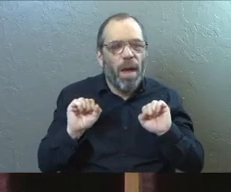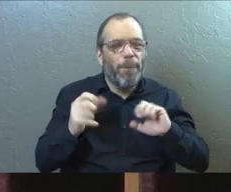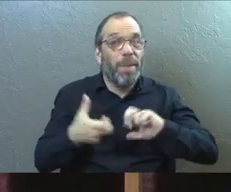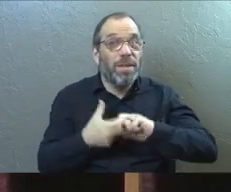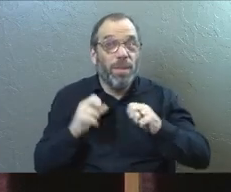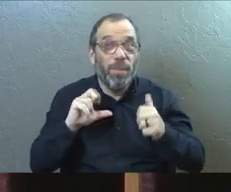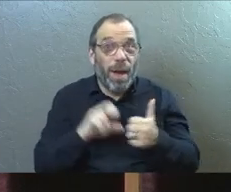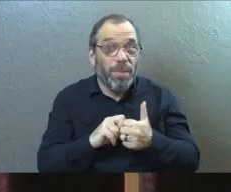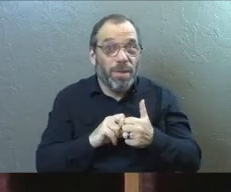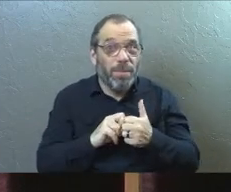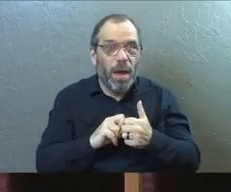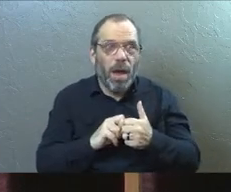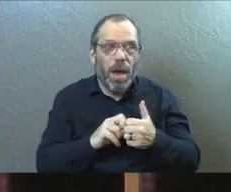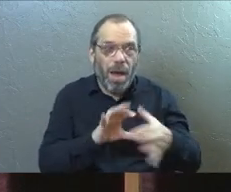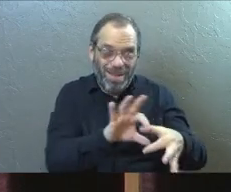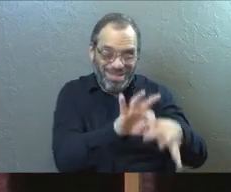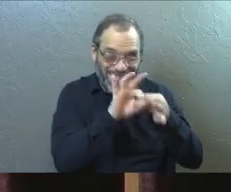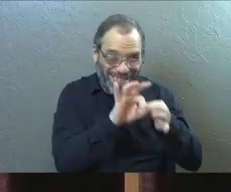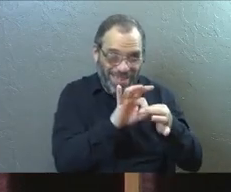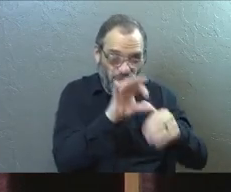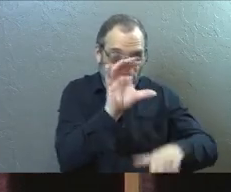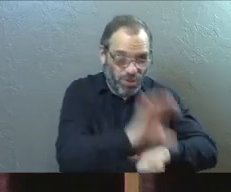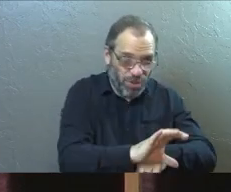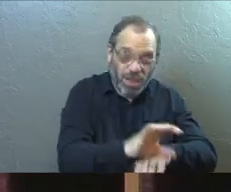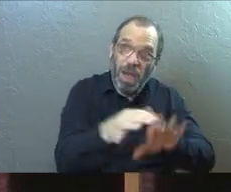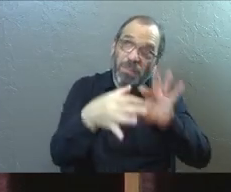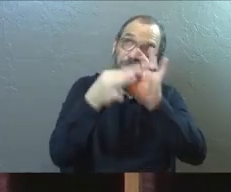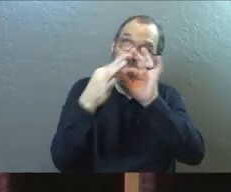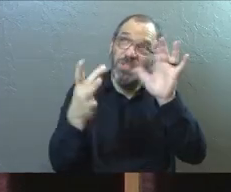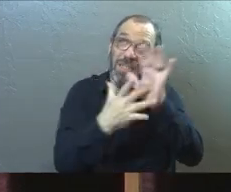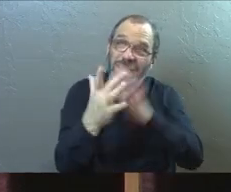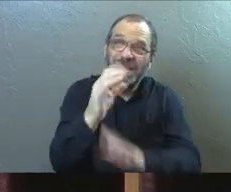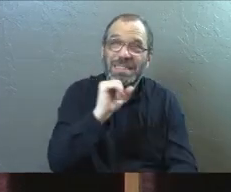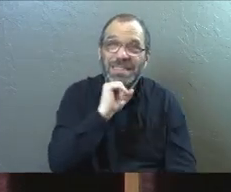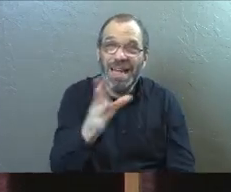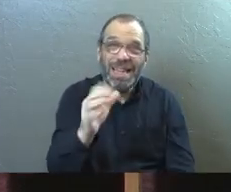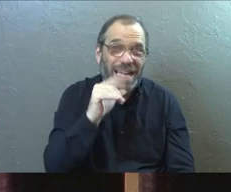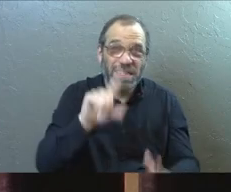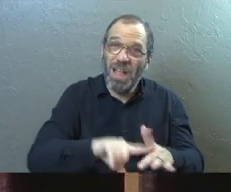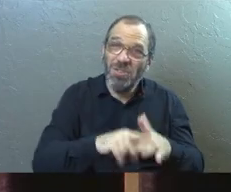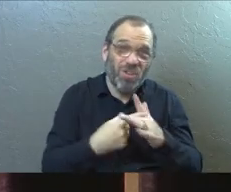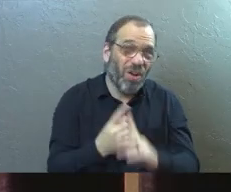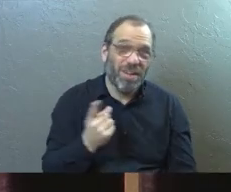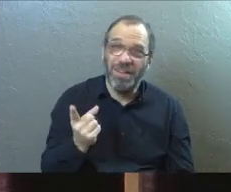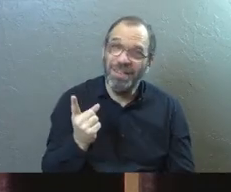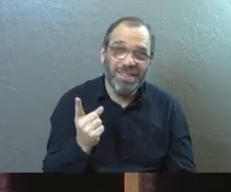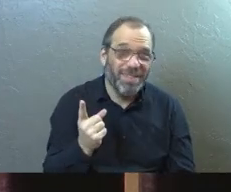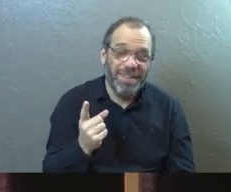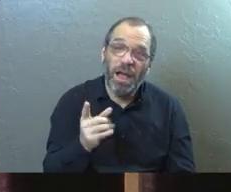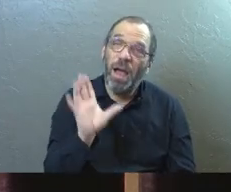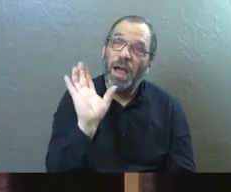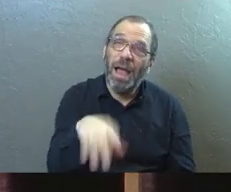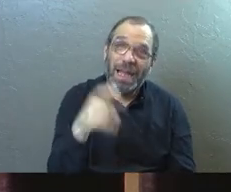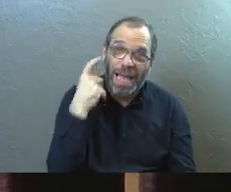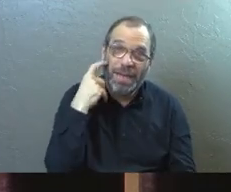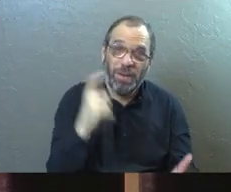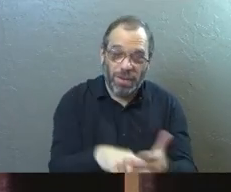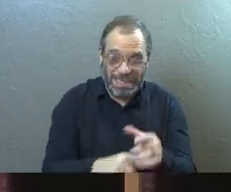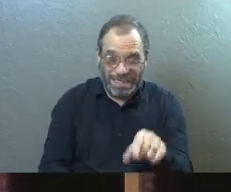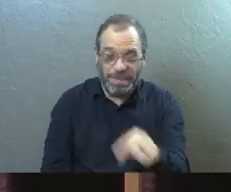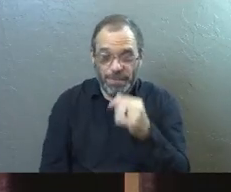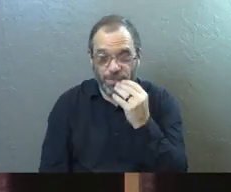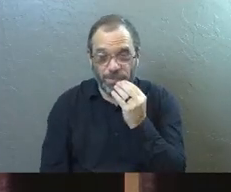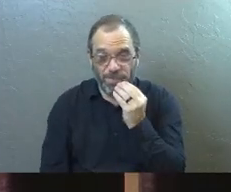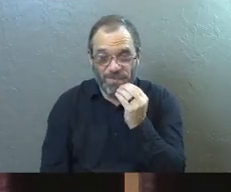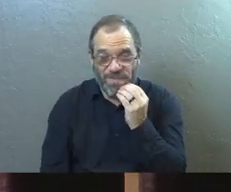problem is, is that you haven't chosen Jesus. And the relationship with him hasn't started. And what I see this saying is,